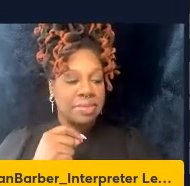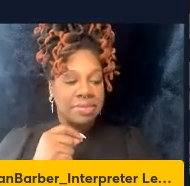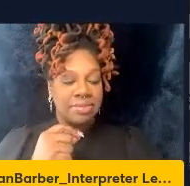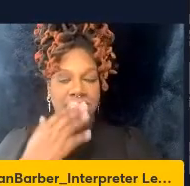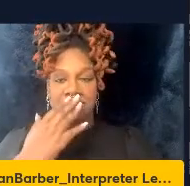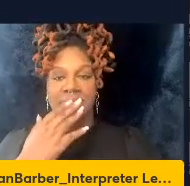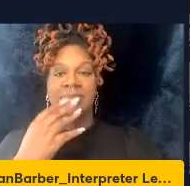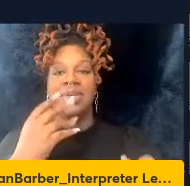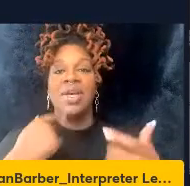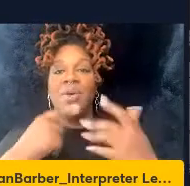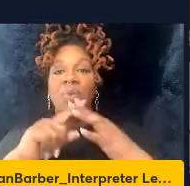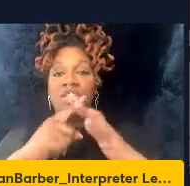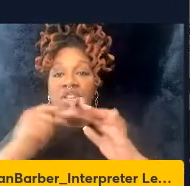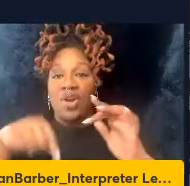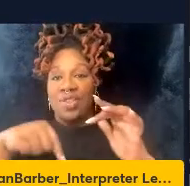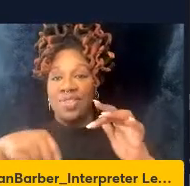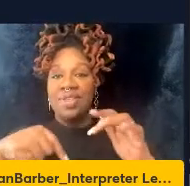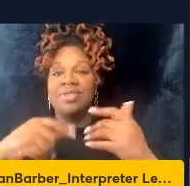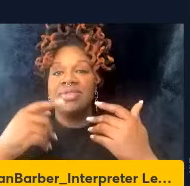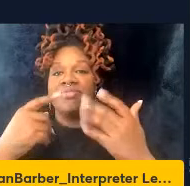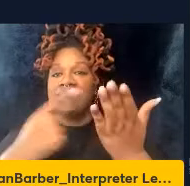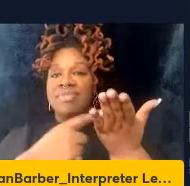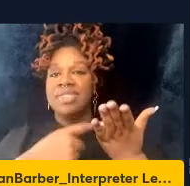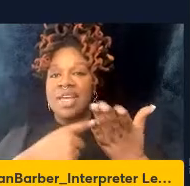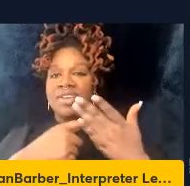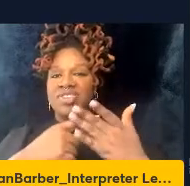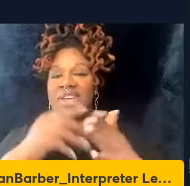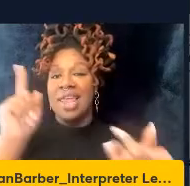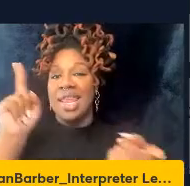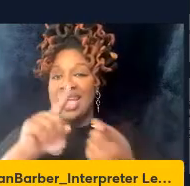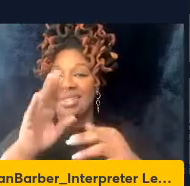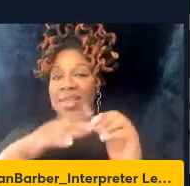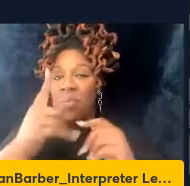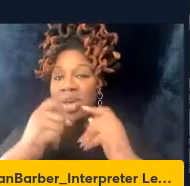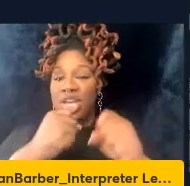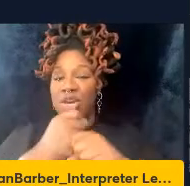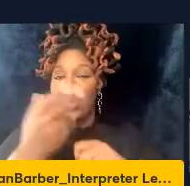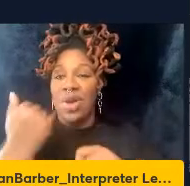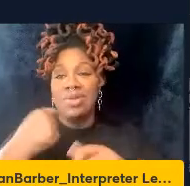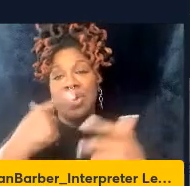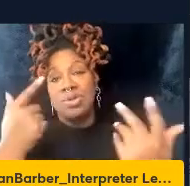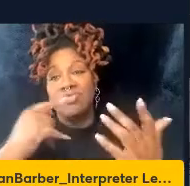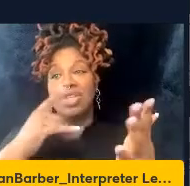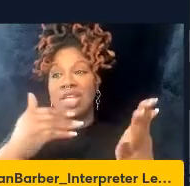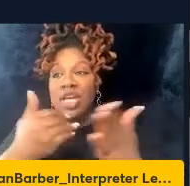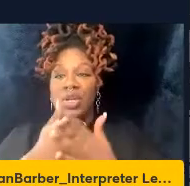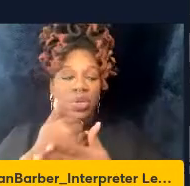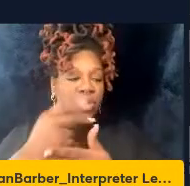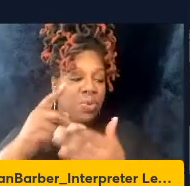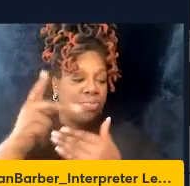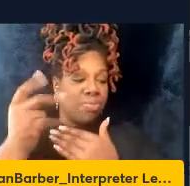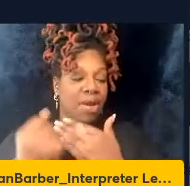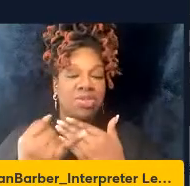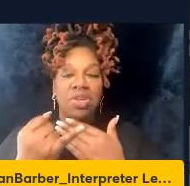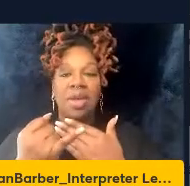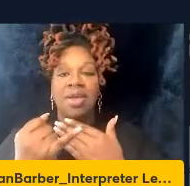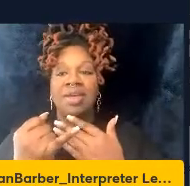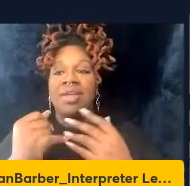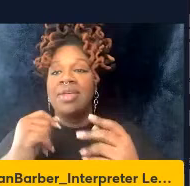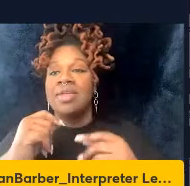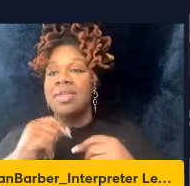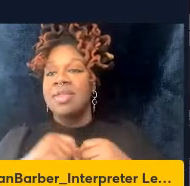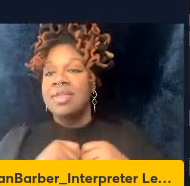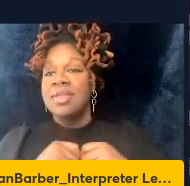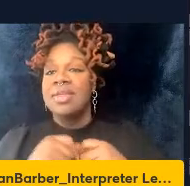year ago. so it's actually a very new project. And it's about the evaluation of osteoprontin